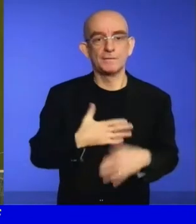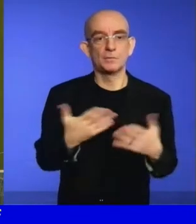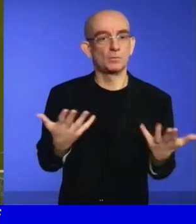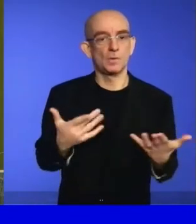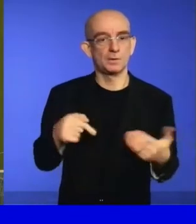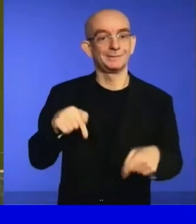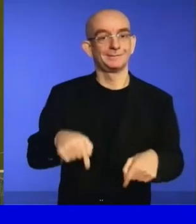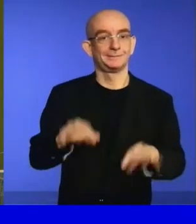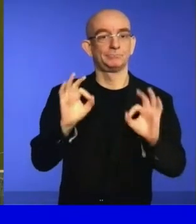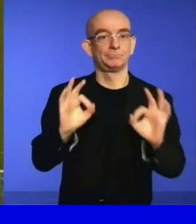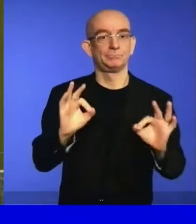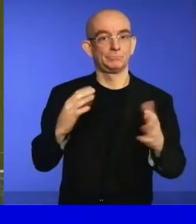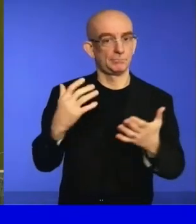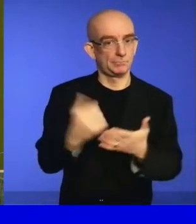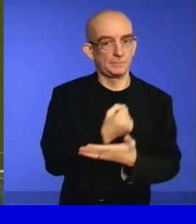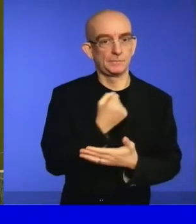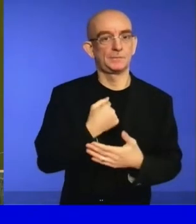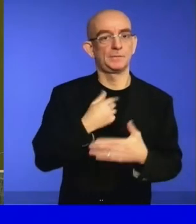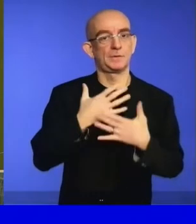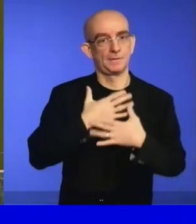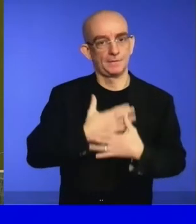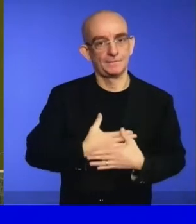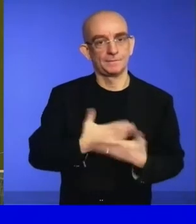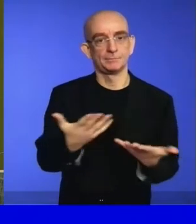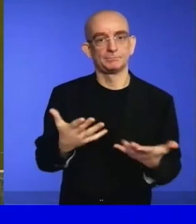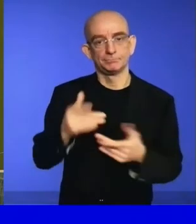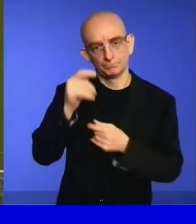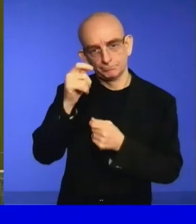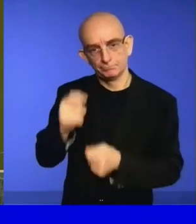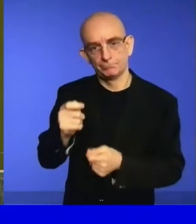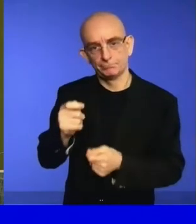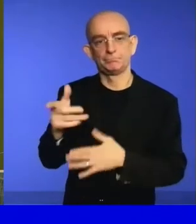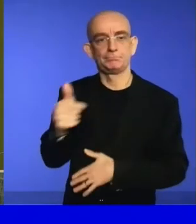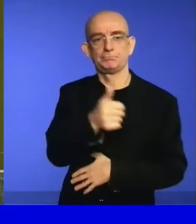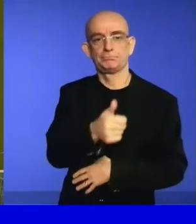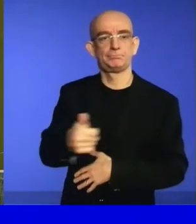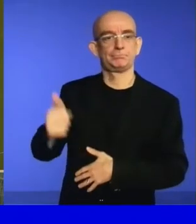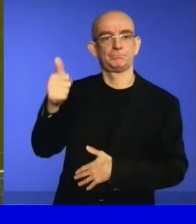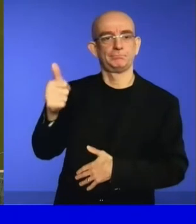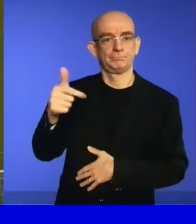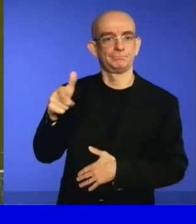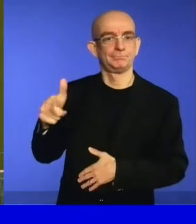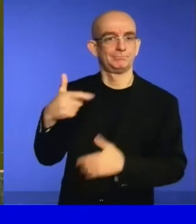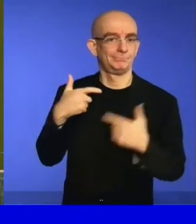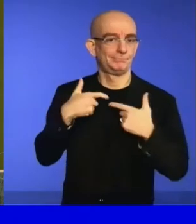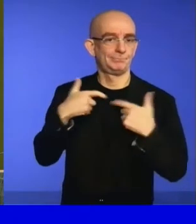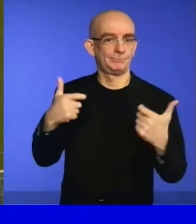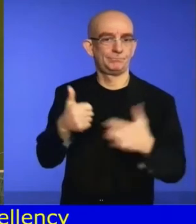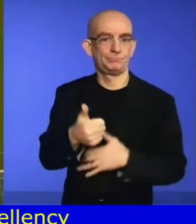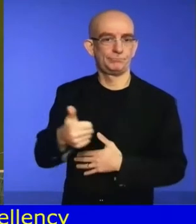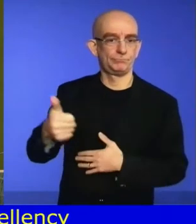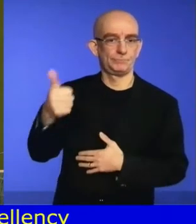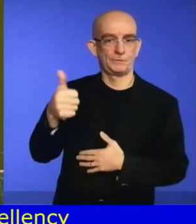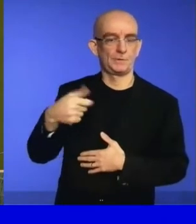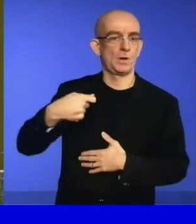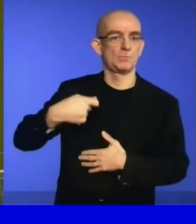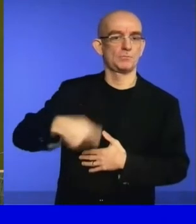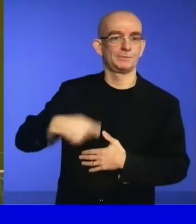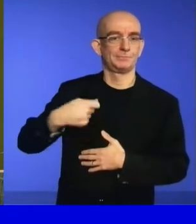the President of the General Assembly and all the representatives at this opening for their statements.